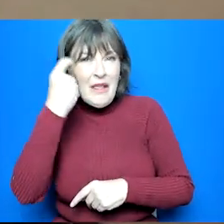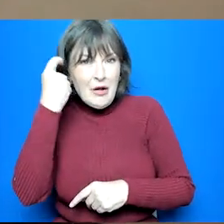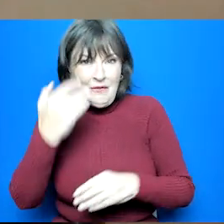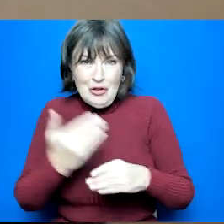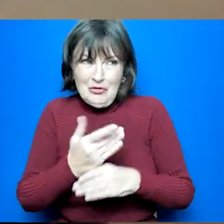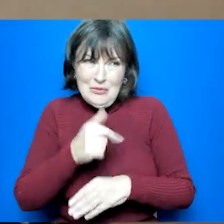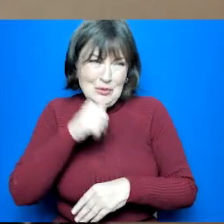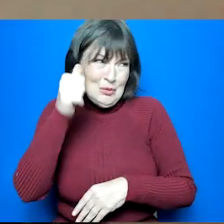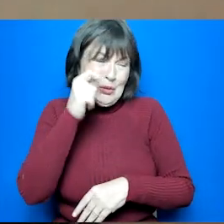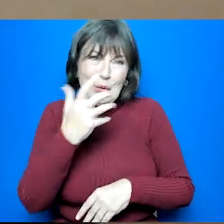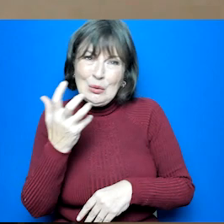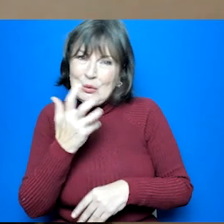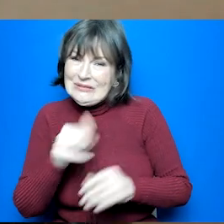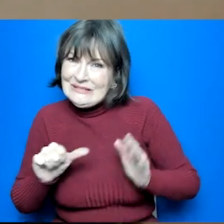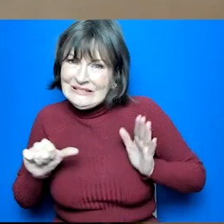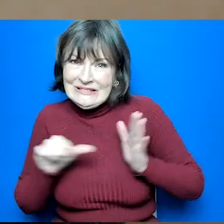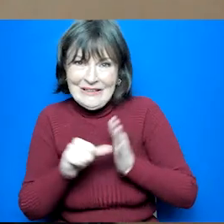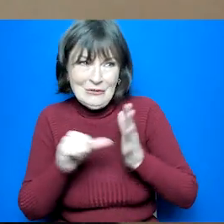competitive to get into